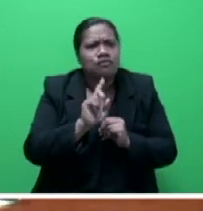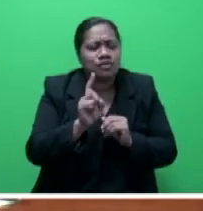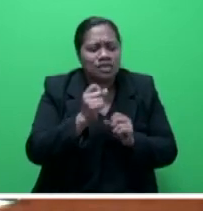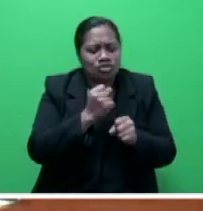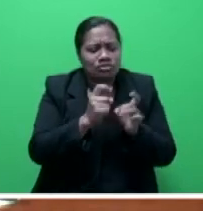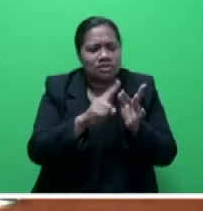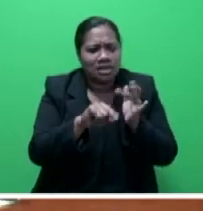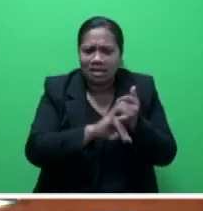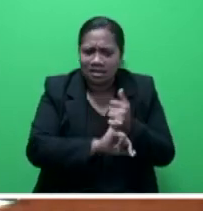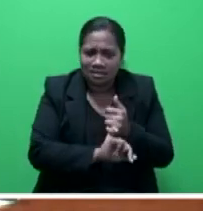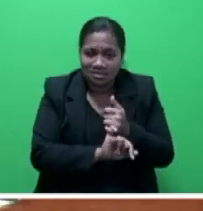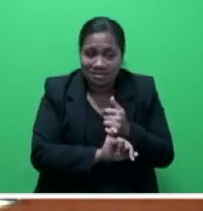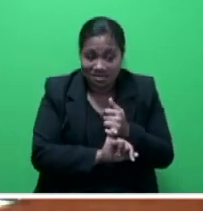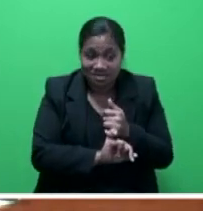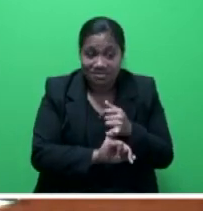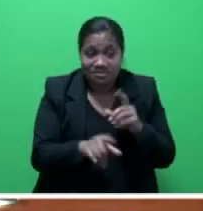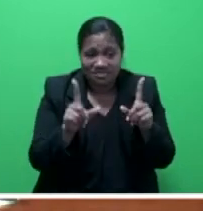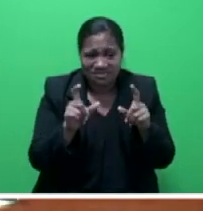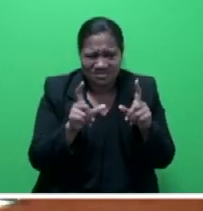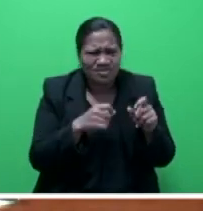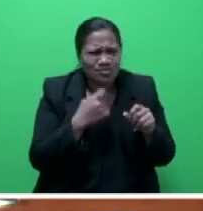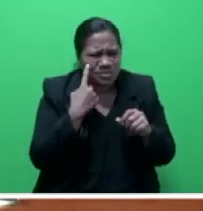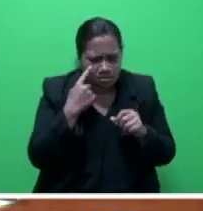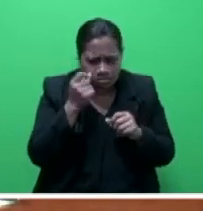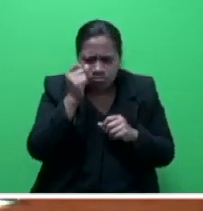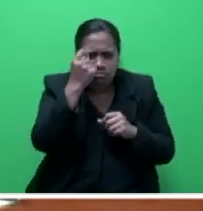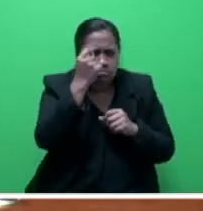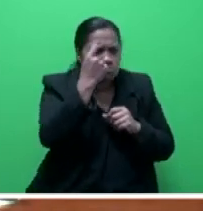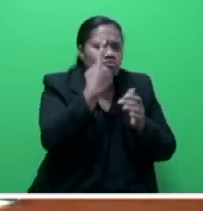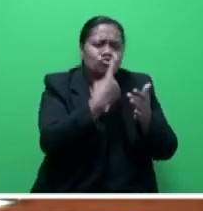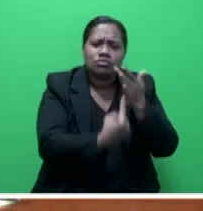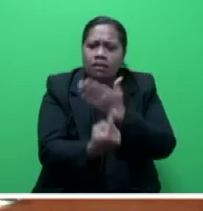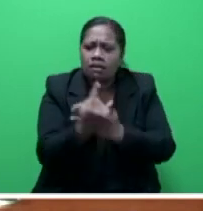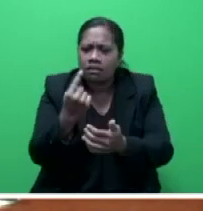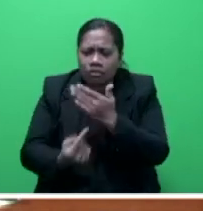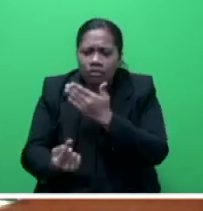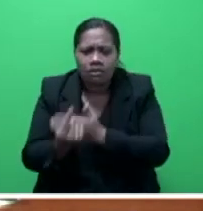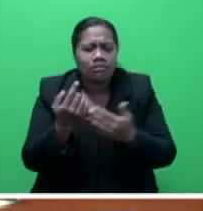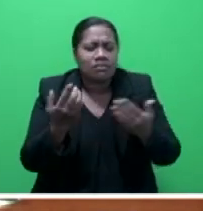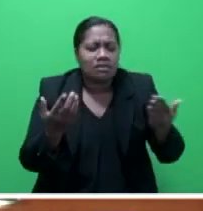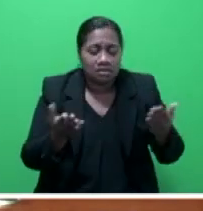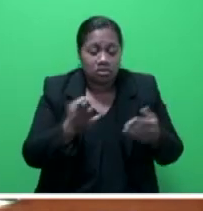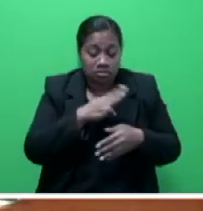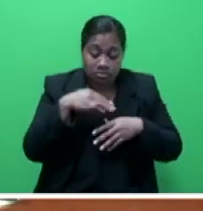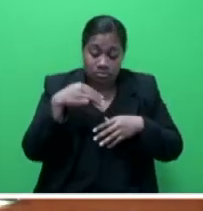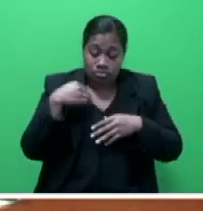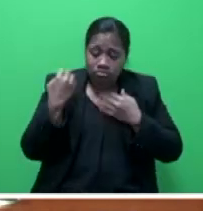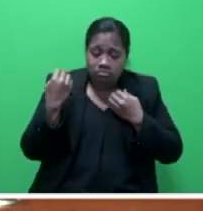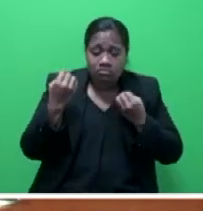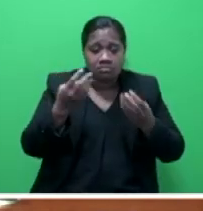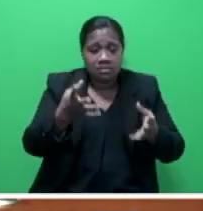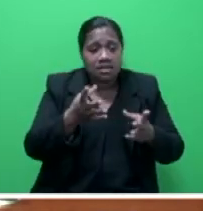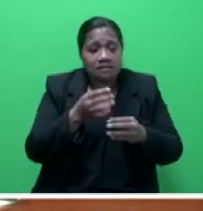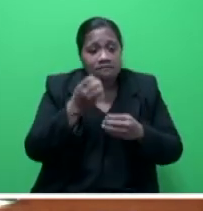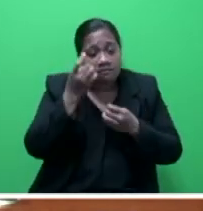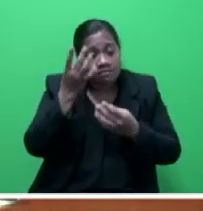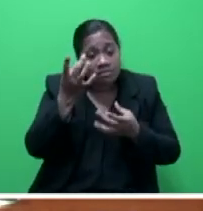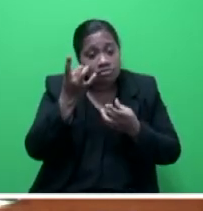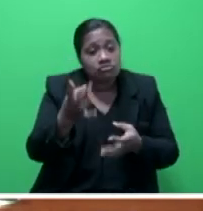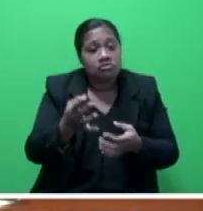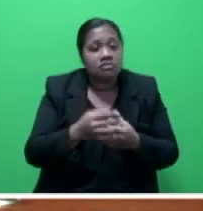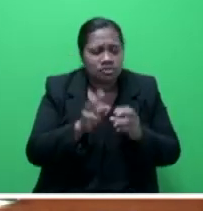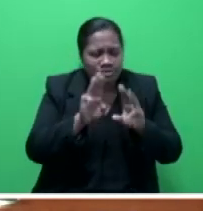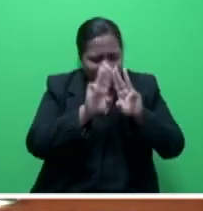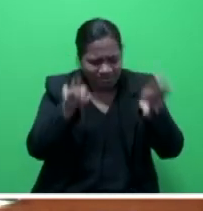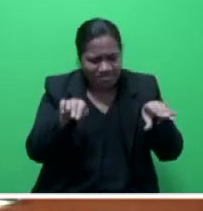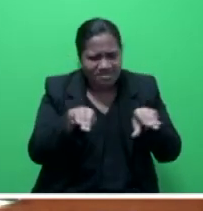GIS portals to be able to understand what was happening. The Ministry was able to provide geospatial information through the base maps